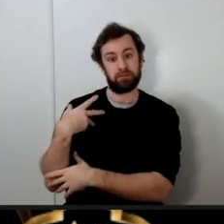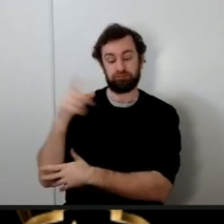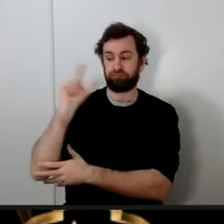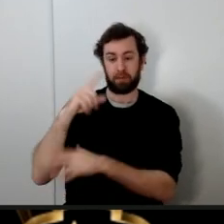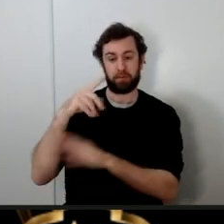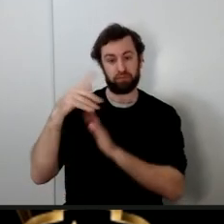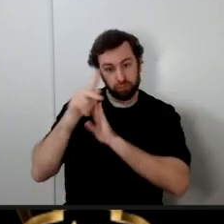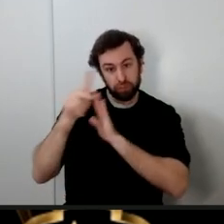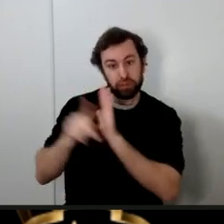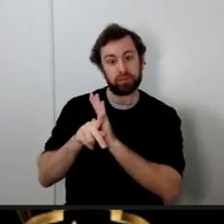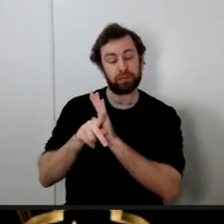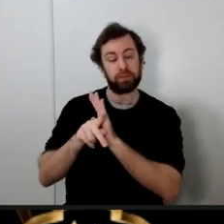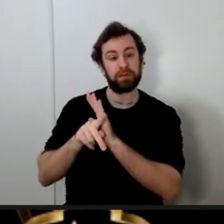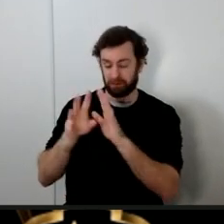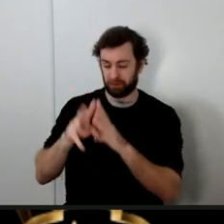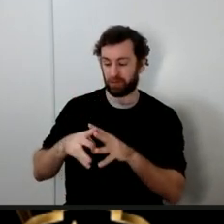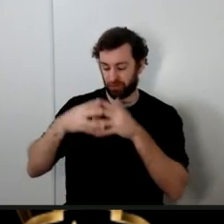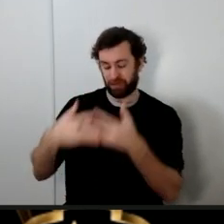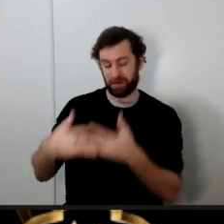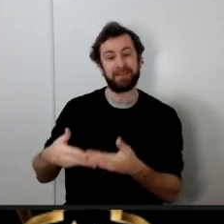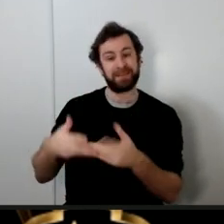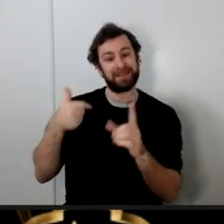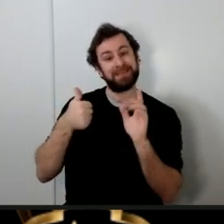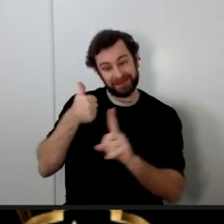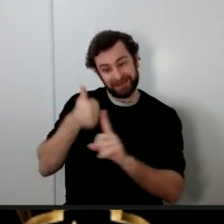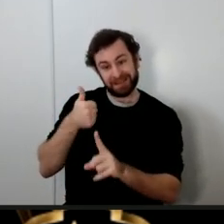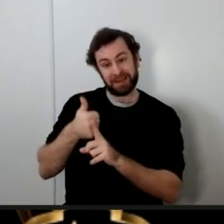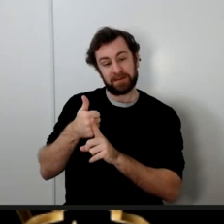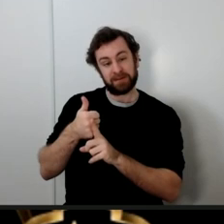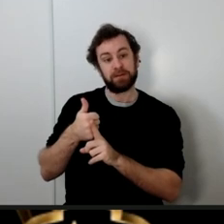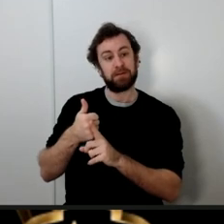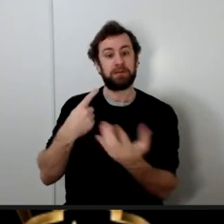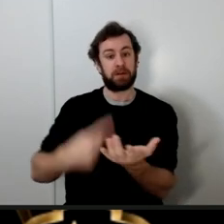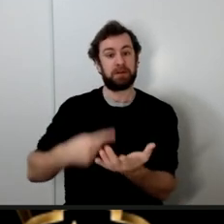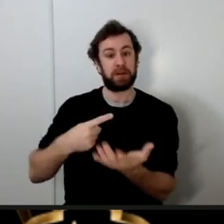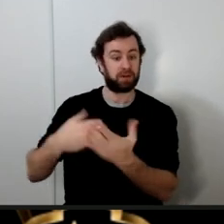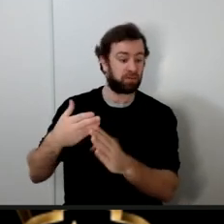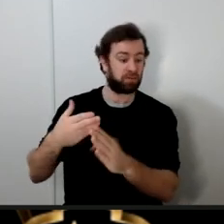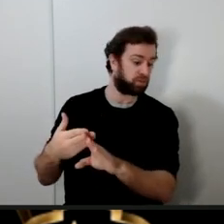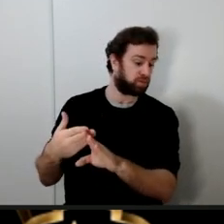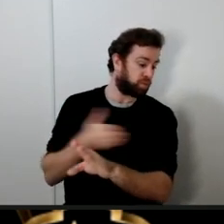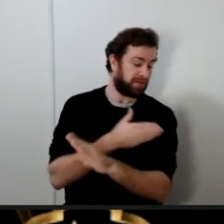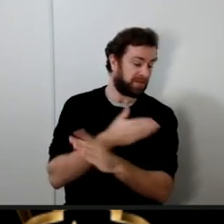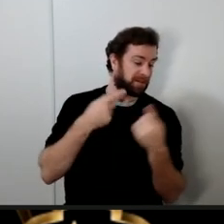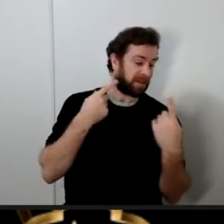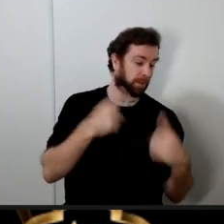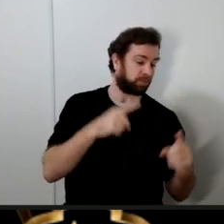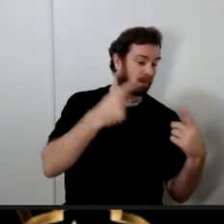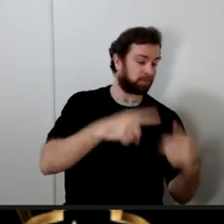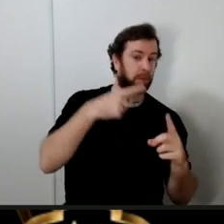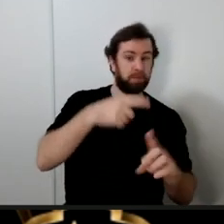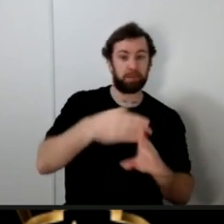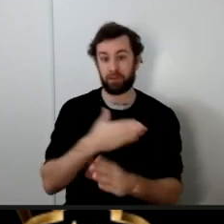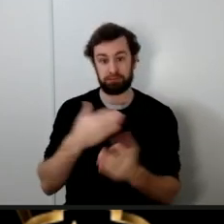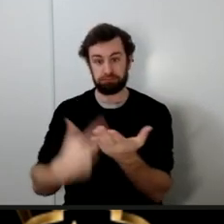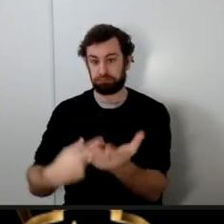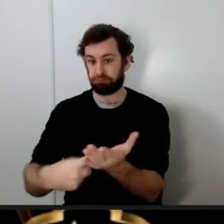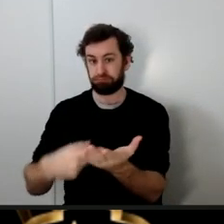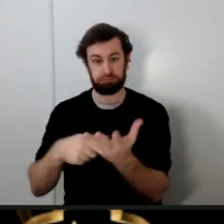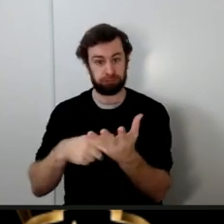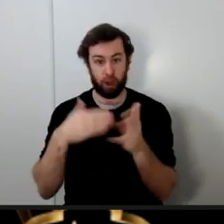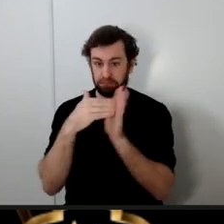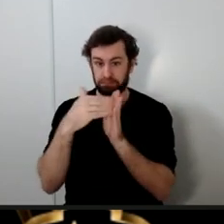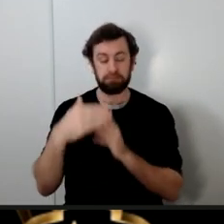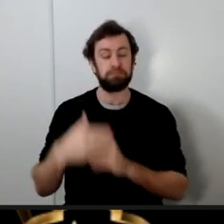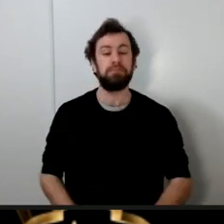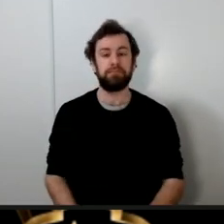frequently brings up the events of previous nations for instance Allah subhanahu wa ta